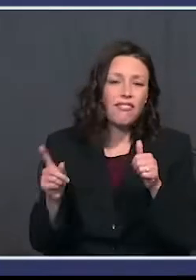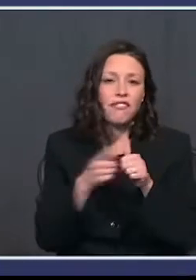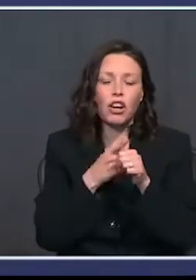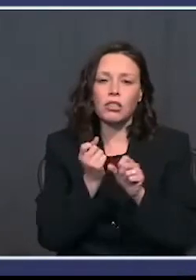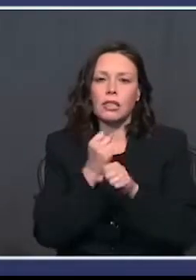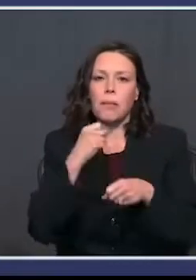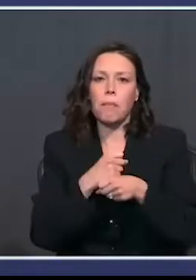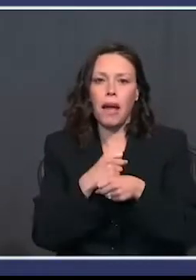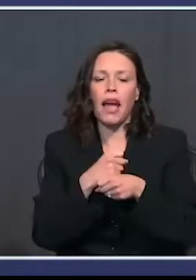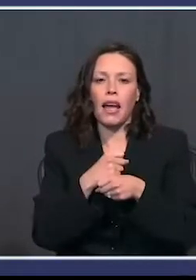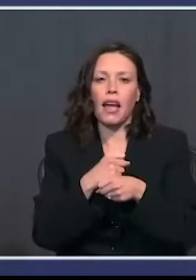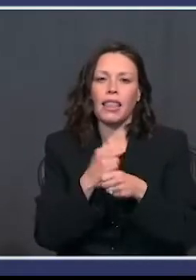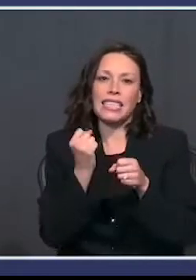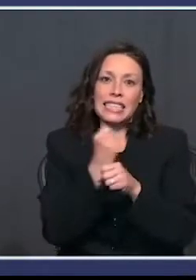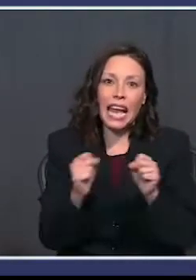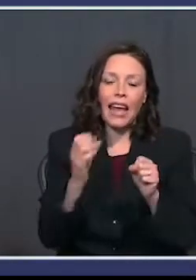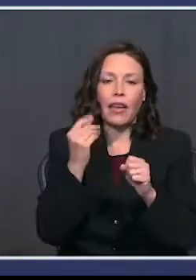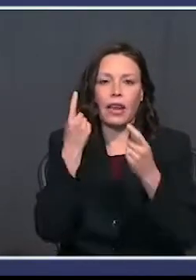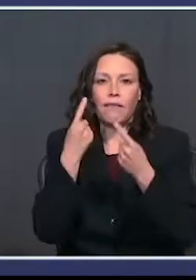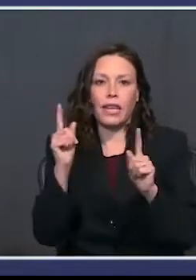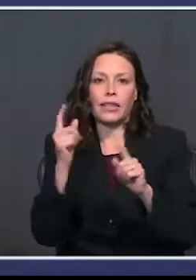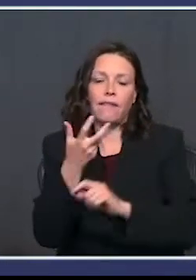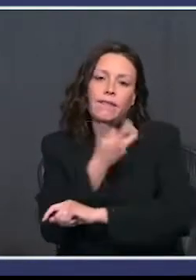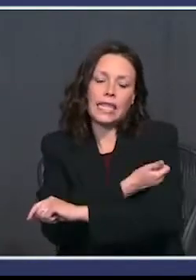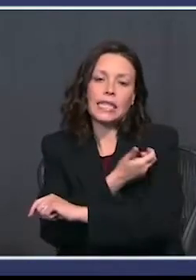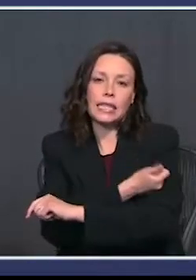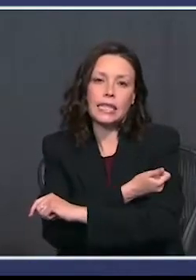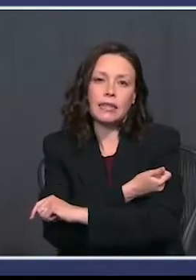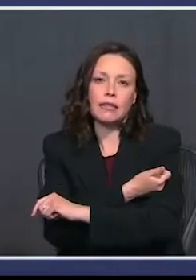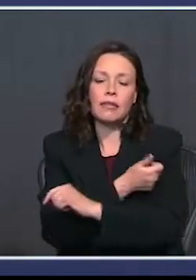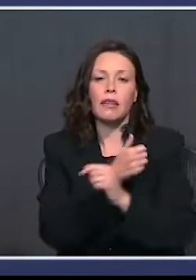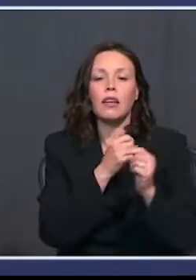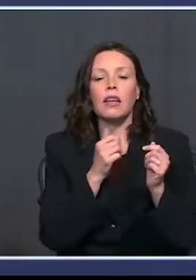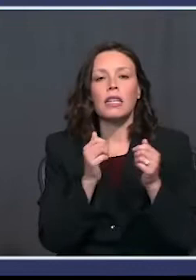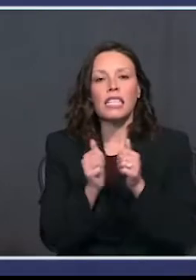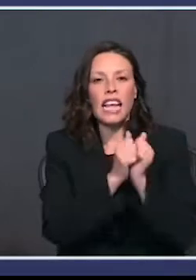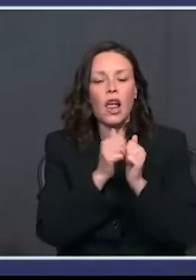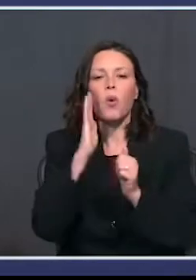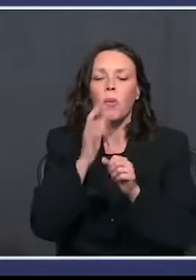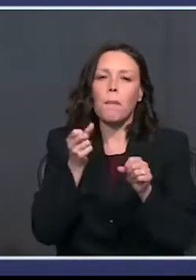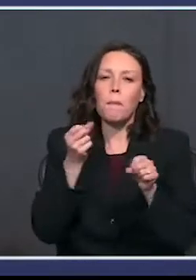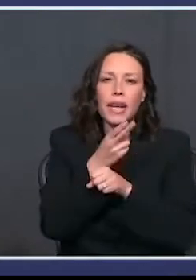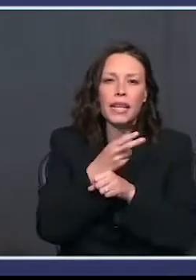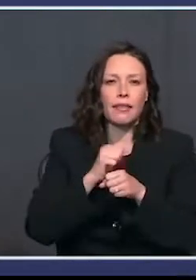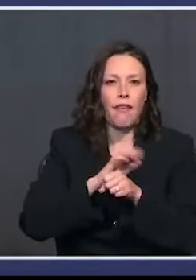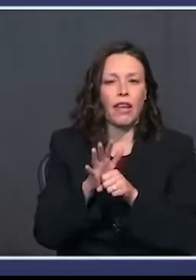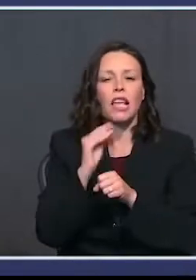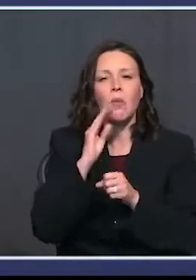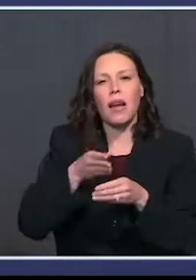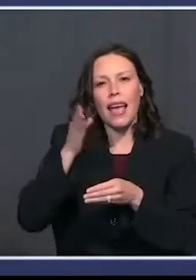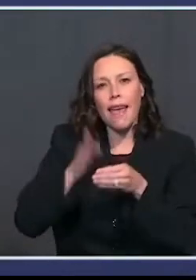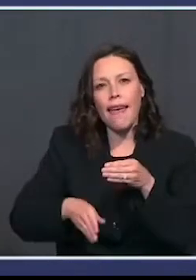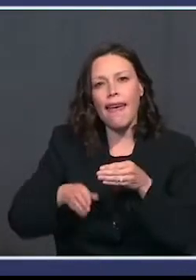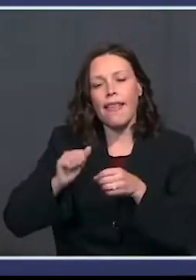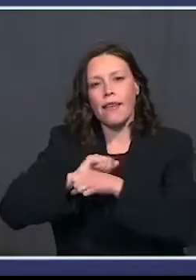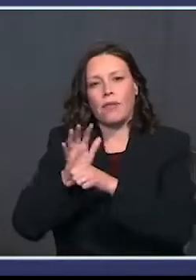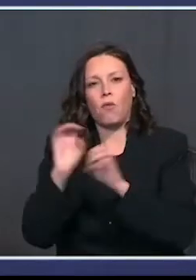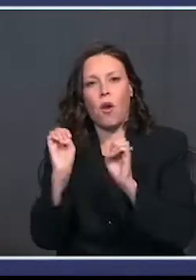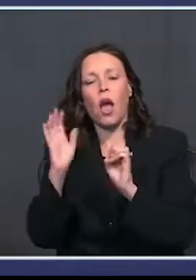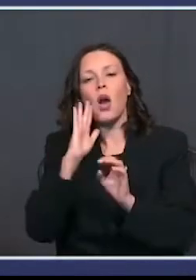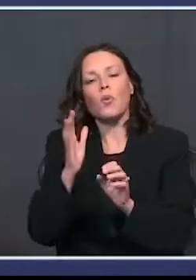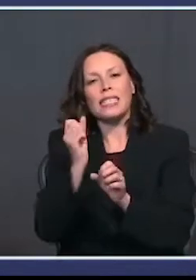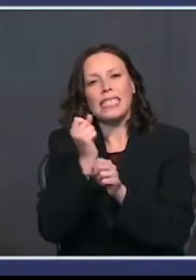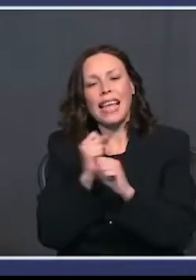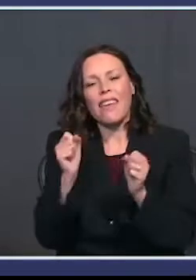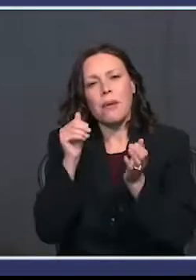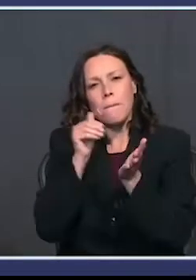verifiably safe and effective vaccine. Together, we will defeat the virus and we will soon end the pandemic. And we will save